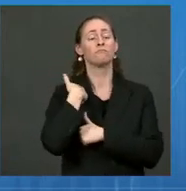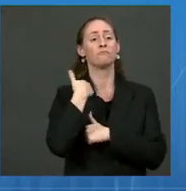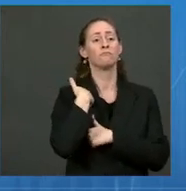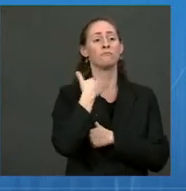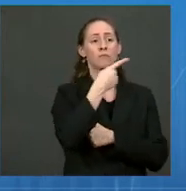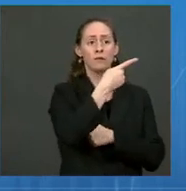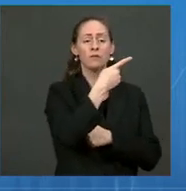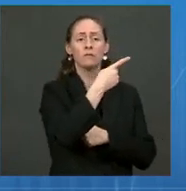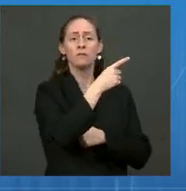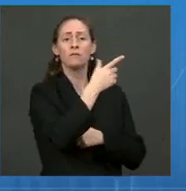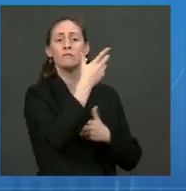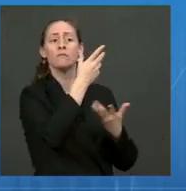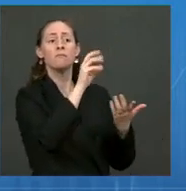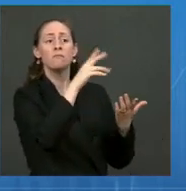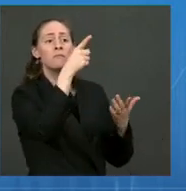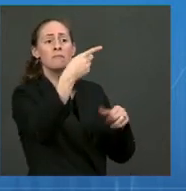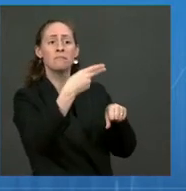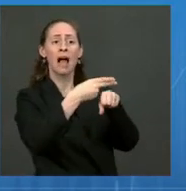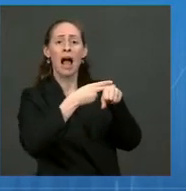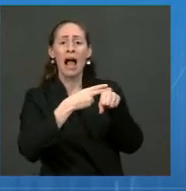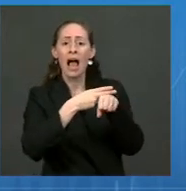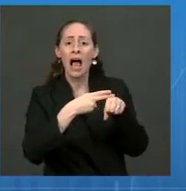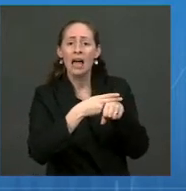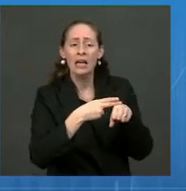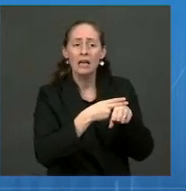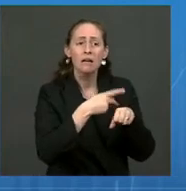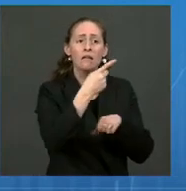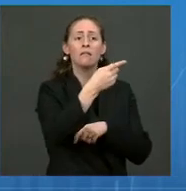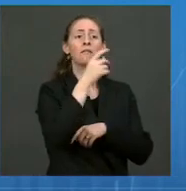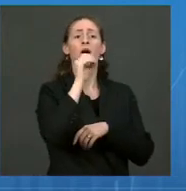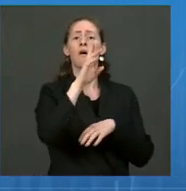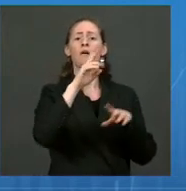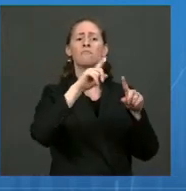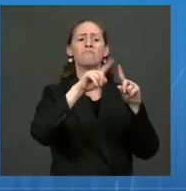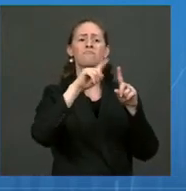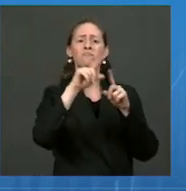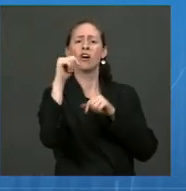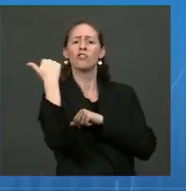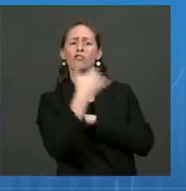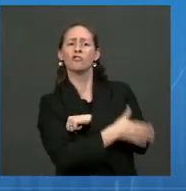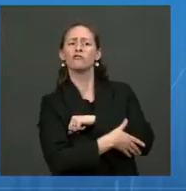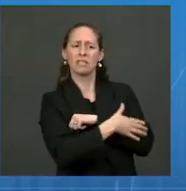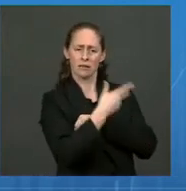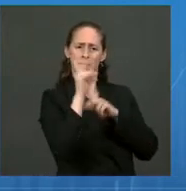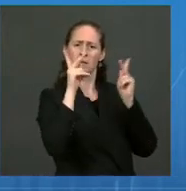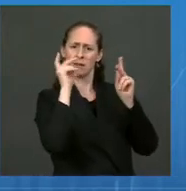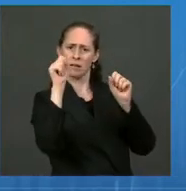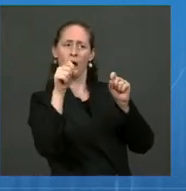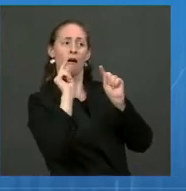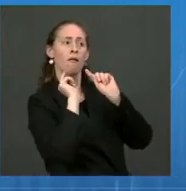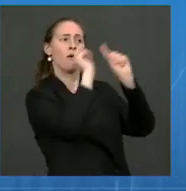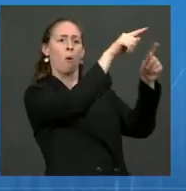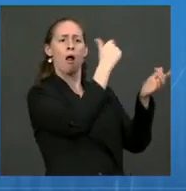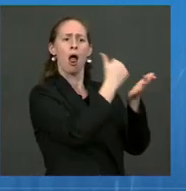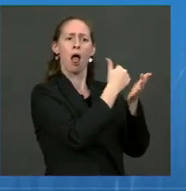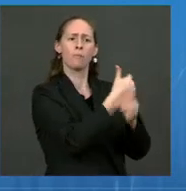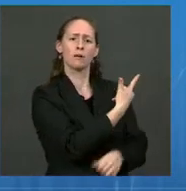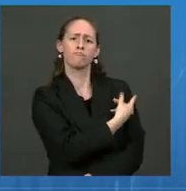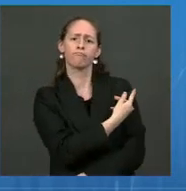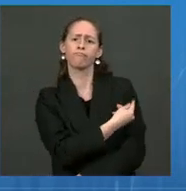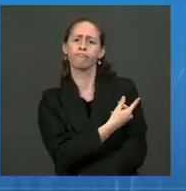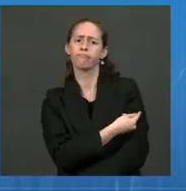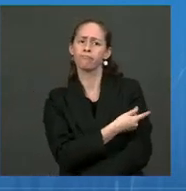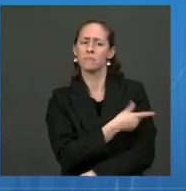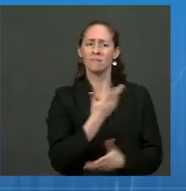Can you talk a little bit about what the US is already doing in terms of assistance with last mile in other countries? And are any plans